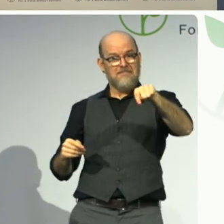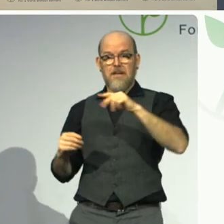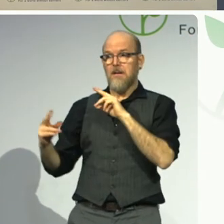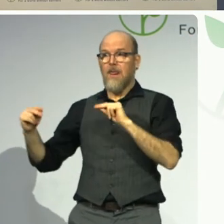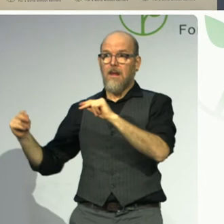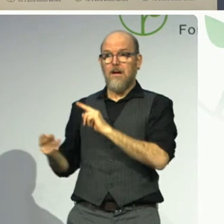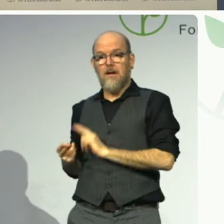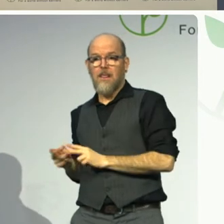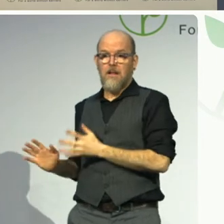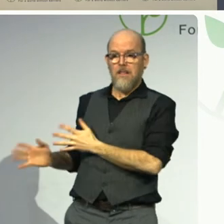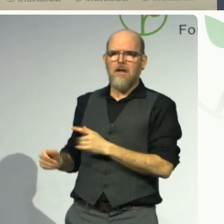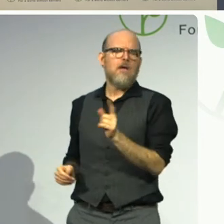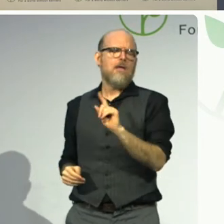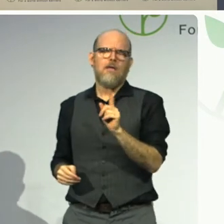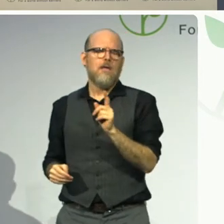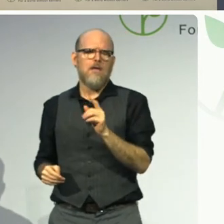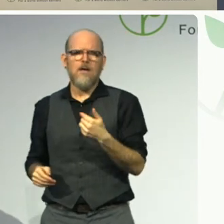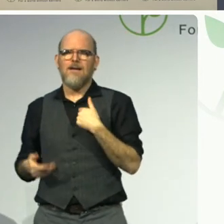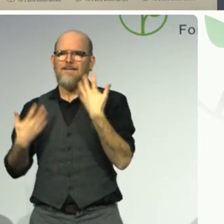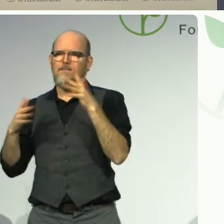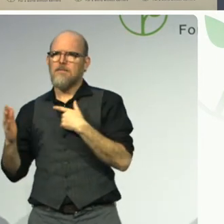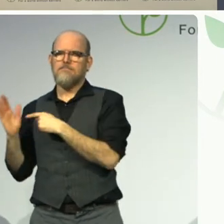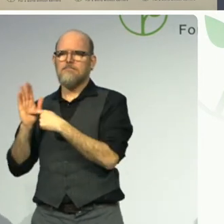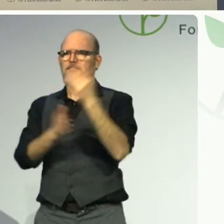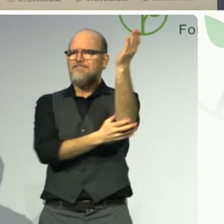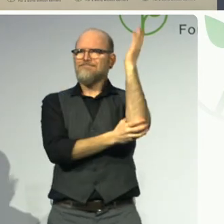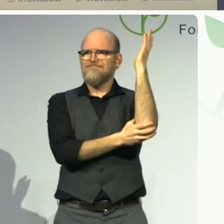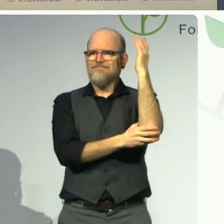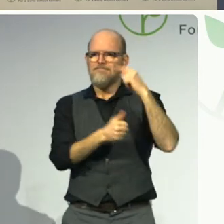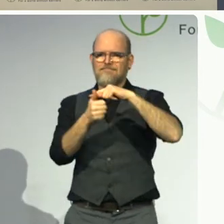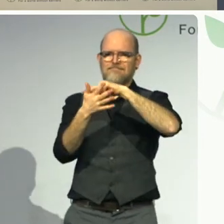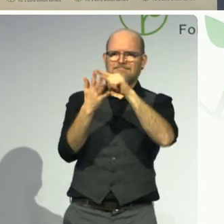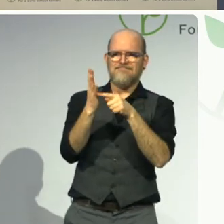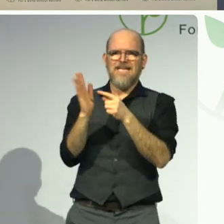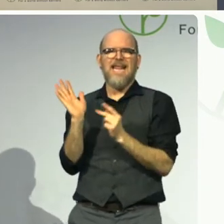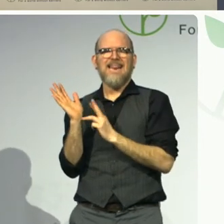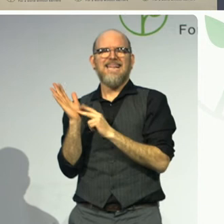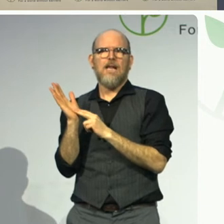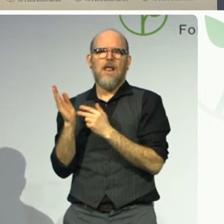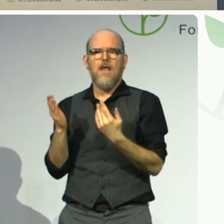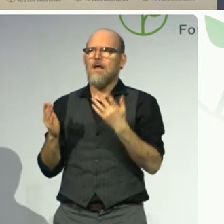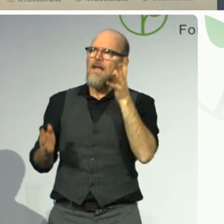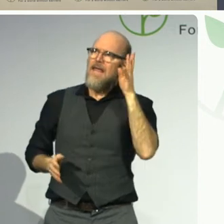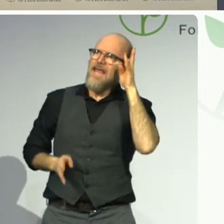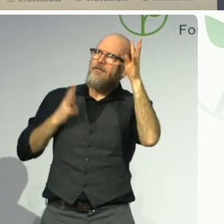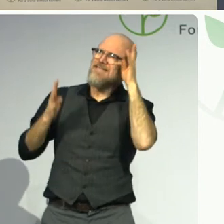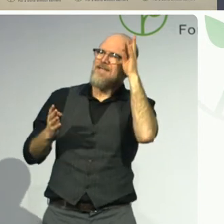five innovations, five digital innovations, and some of them were prepared